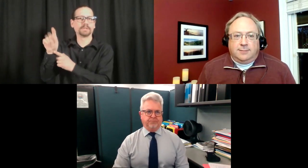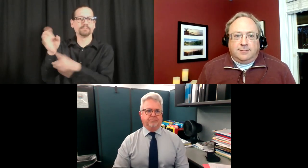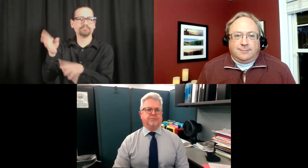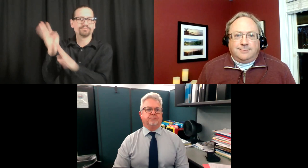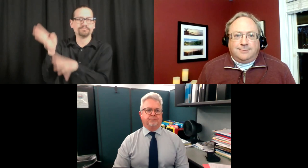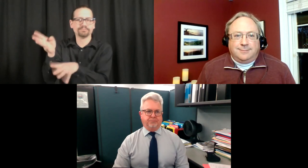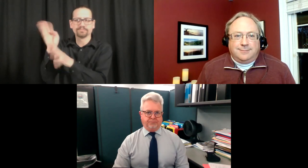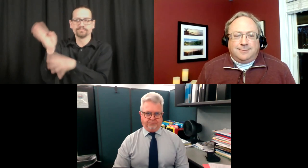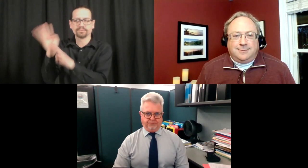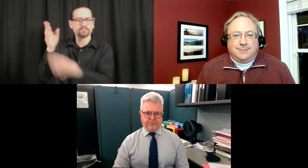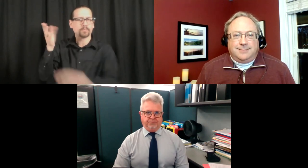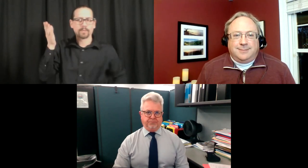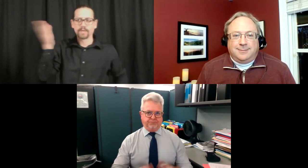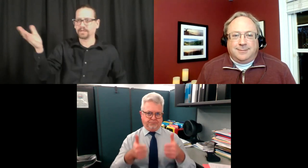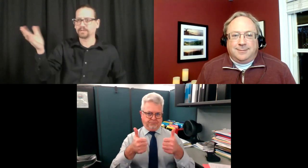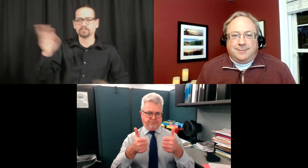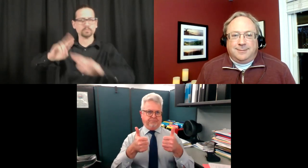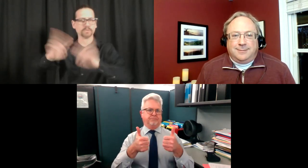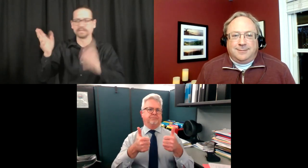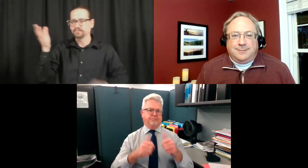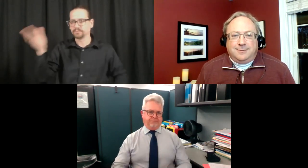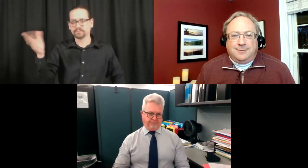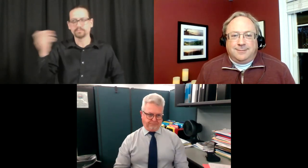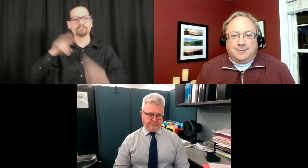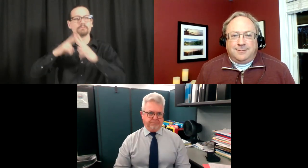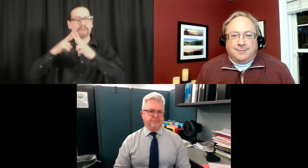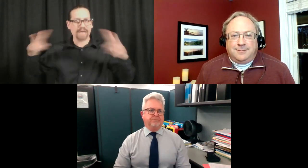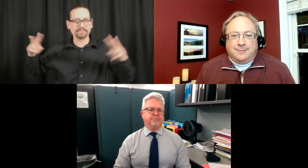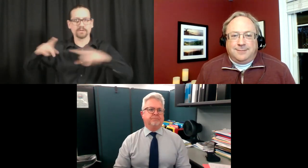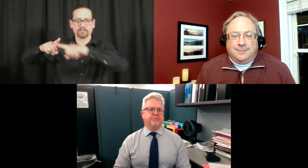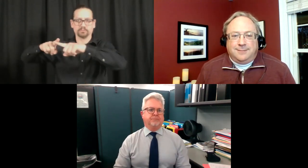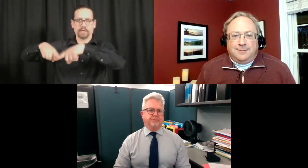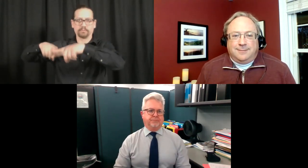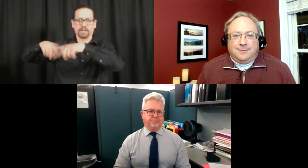okay so so so